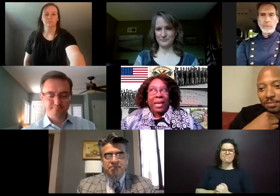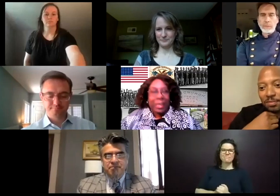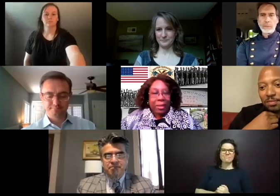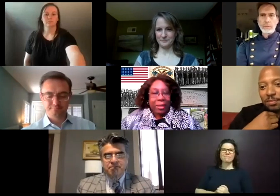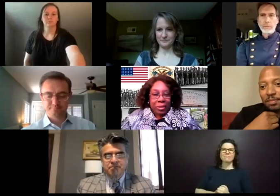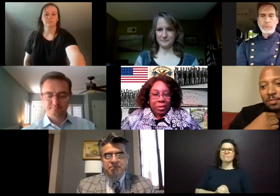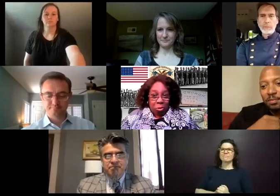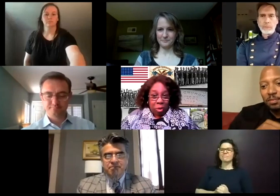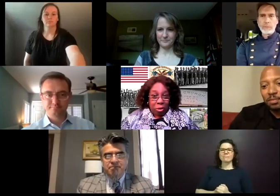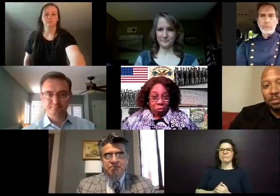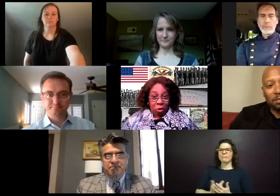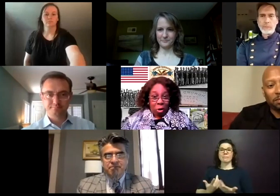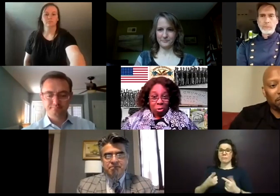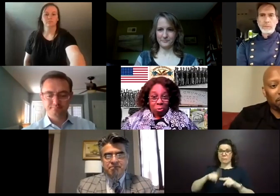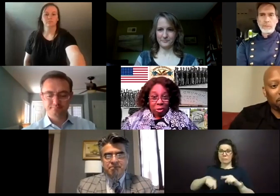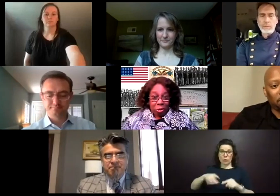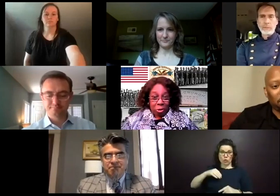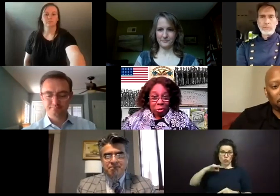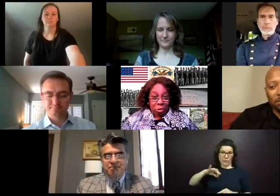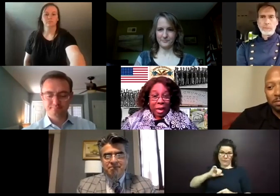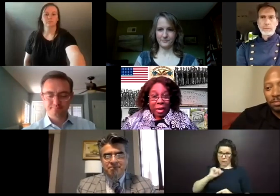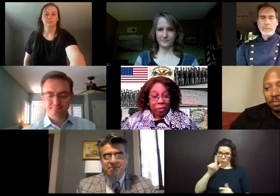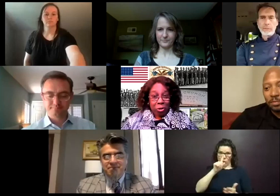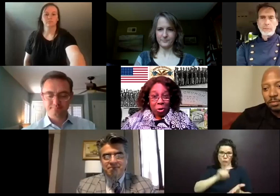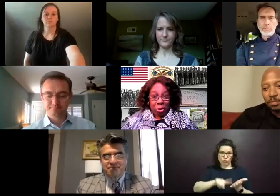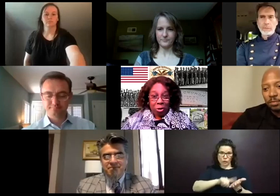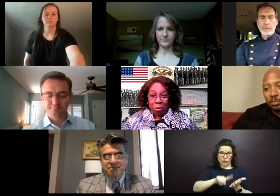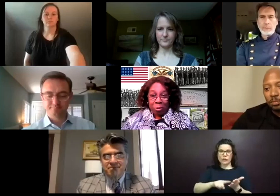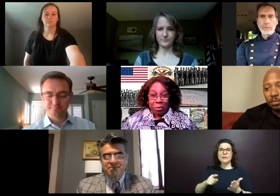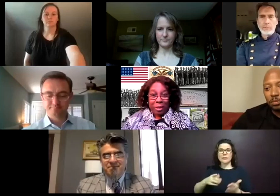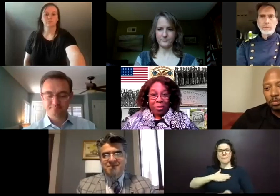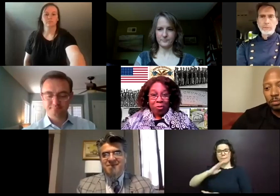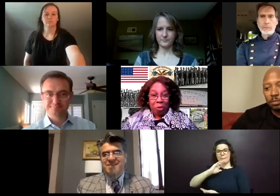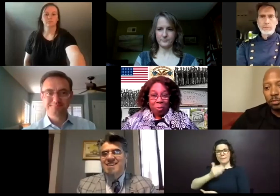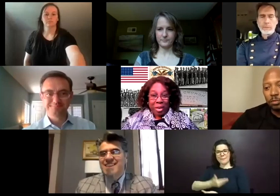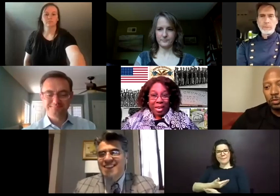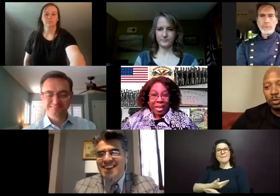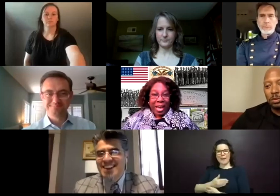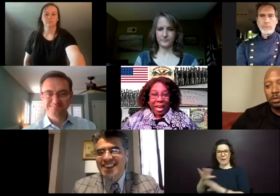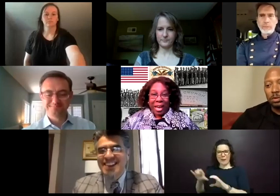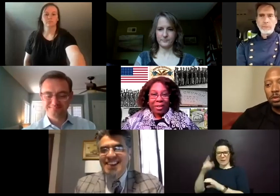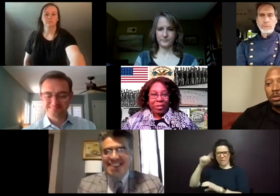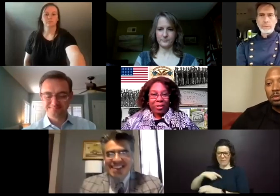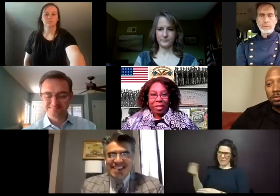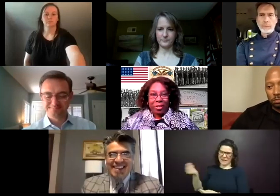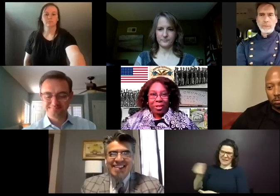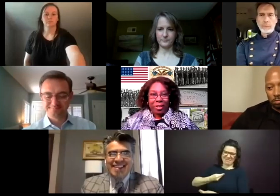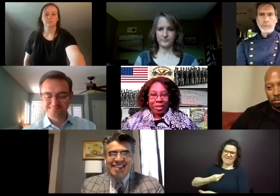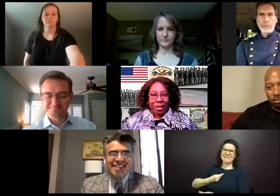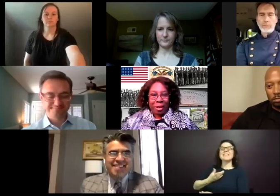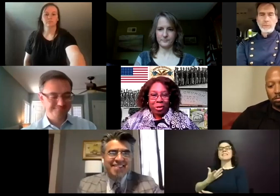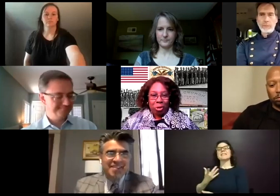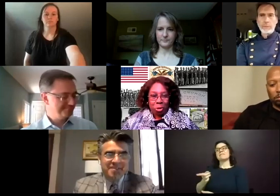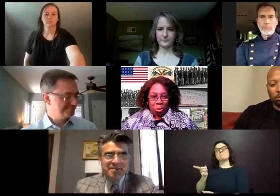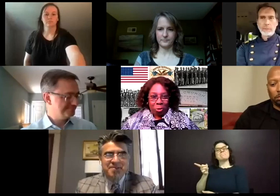I cannot take credit for all the research. I have a daughter who does it for me, and she is just